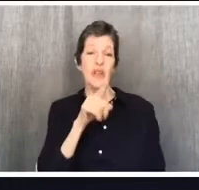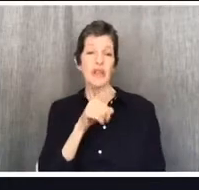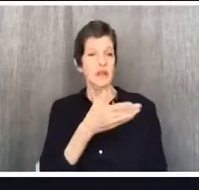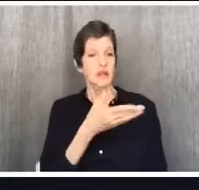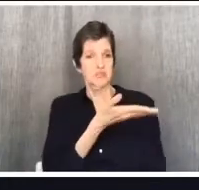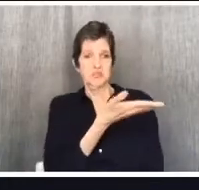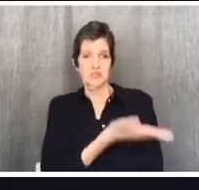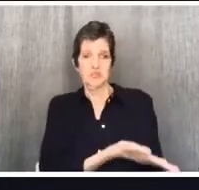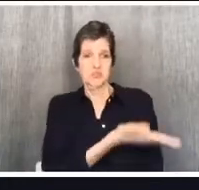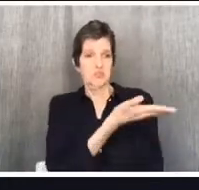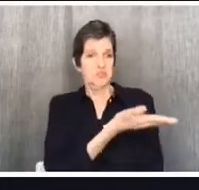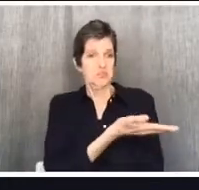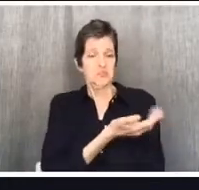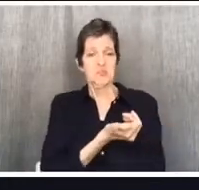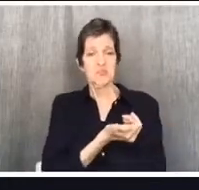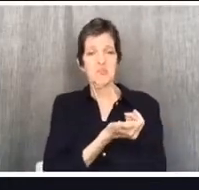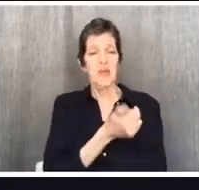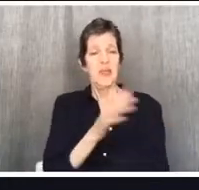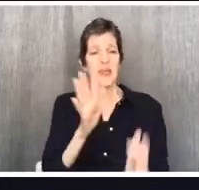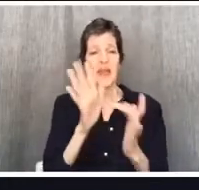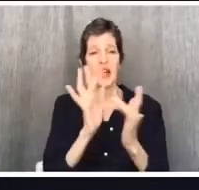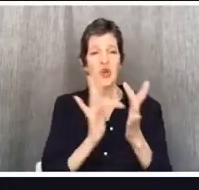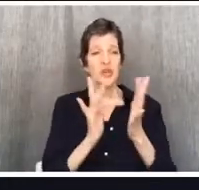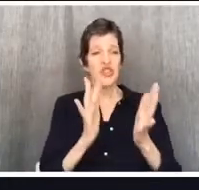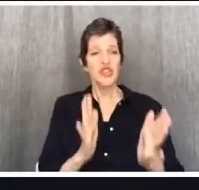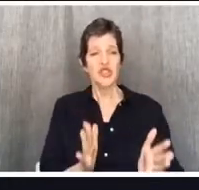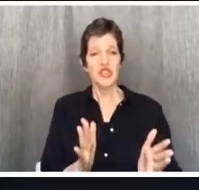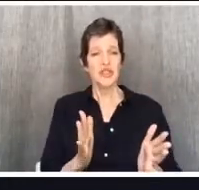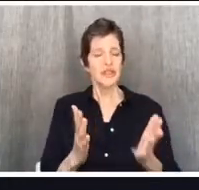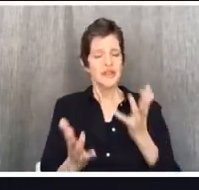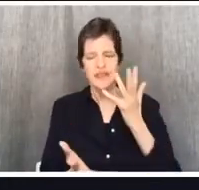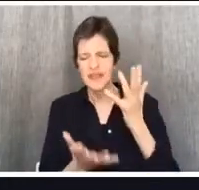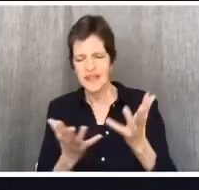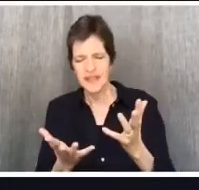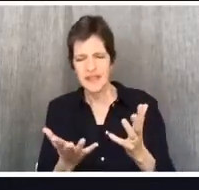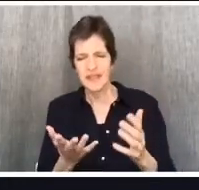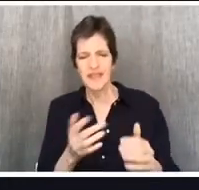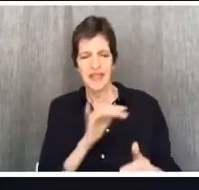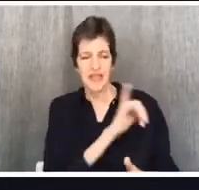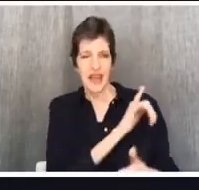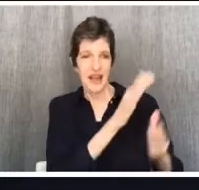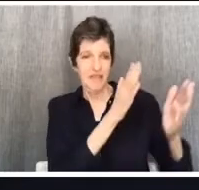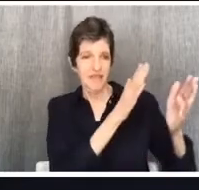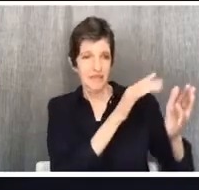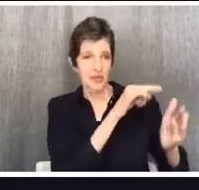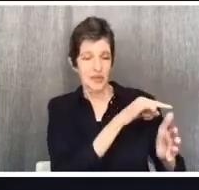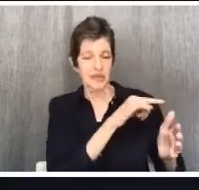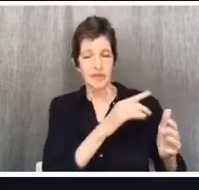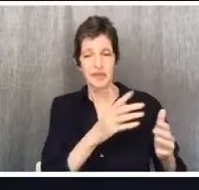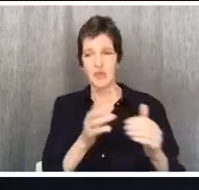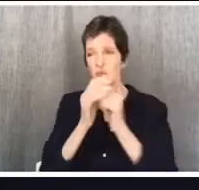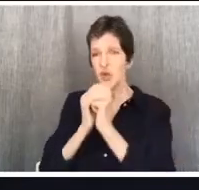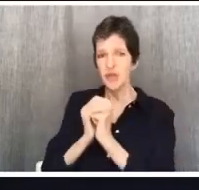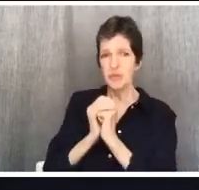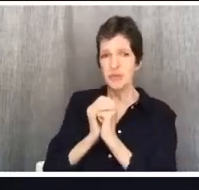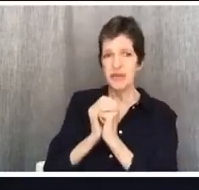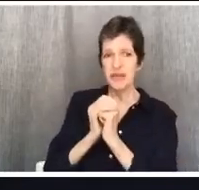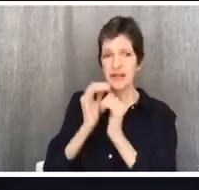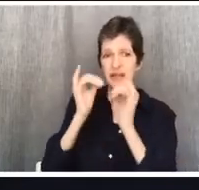worship. And it is still really hard for him to separate eating this meat sacrificed to idols and worshiping those idols.